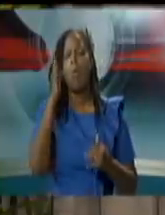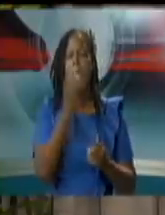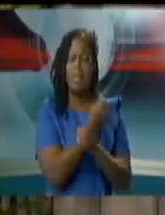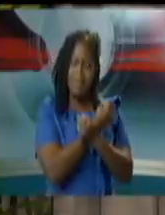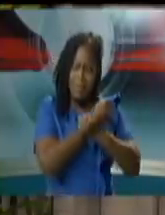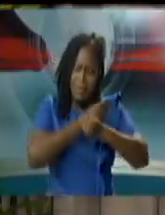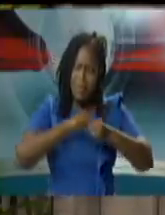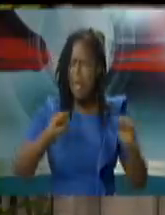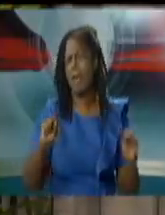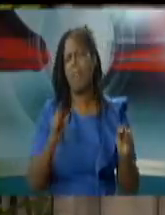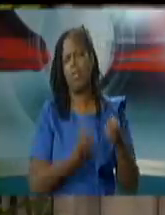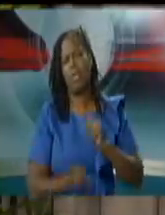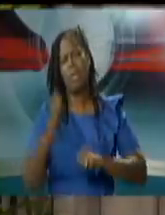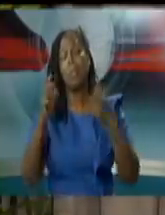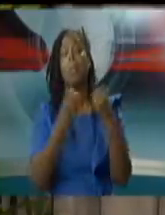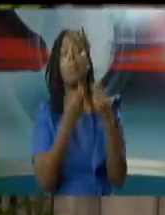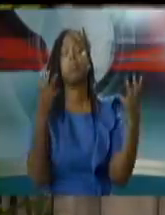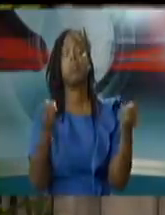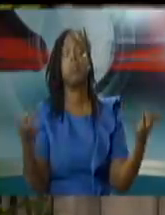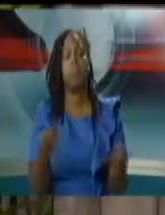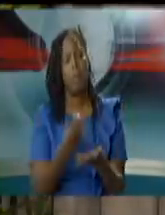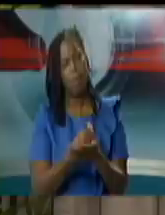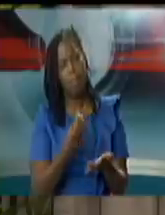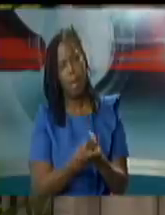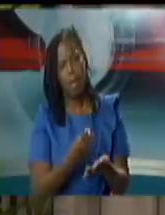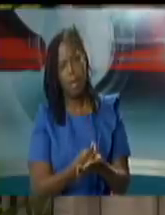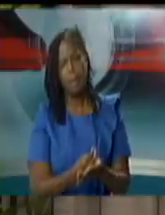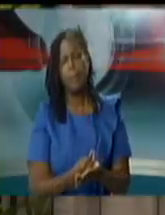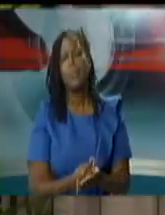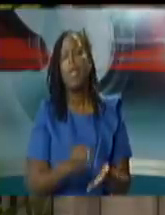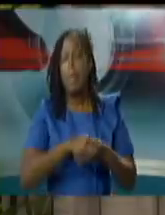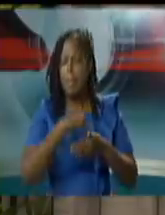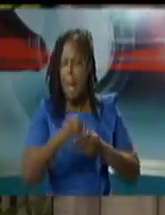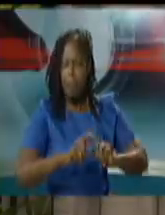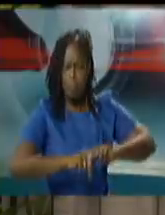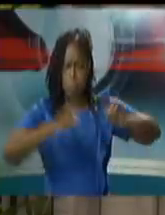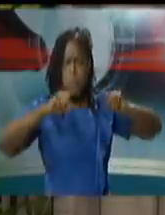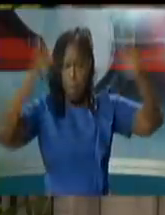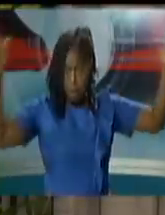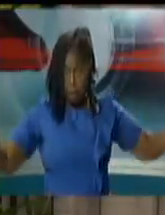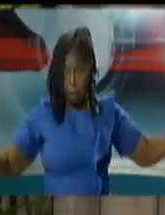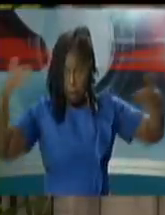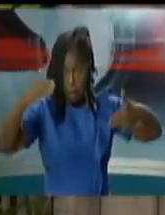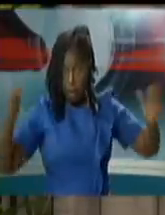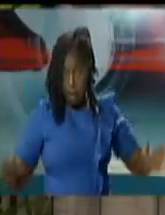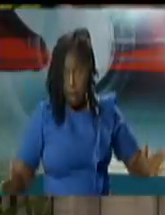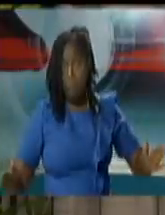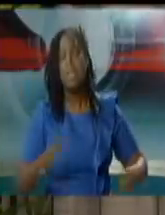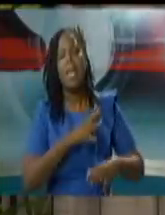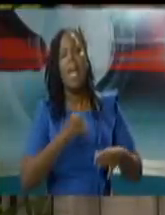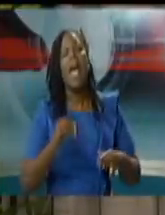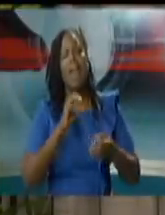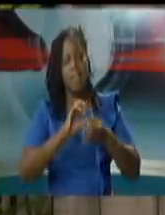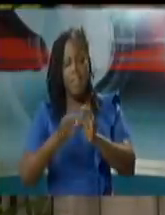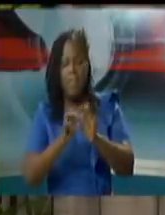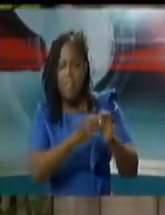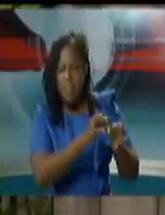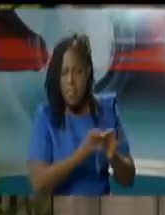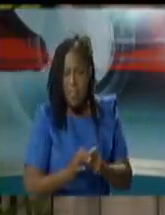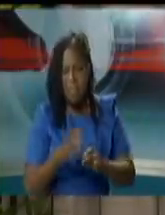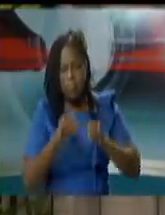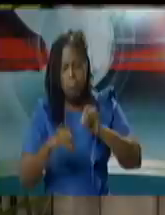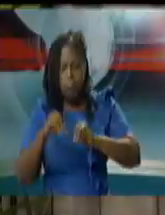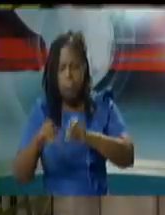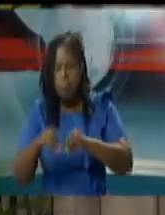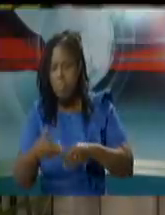for a matter of a couple thousand dollars and then we entered into the retrofitting of them i couldn't give you the cost of that but i can